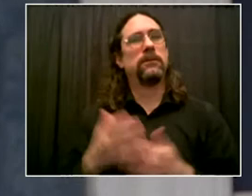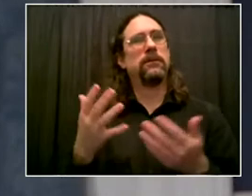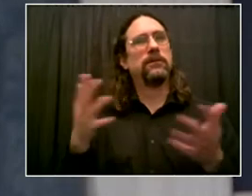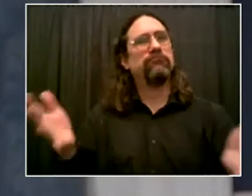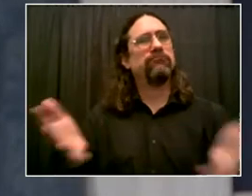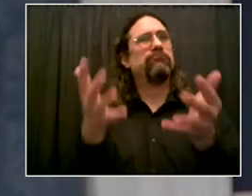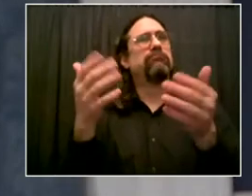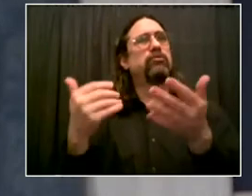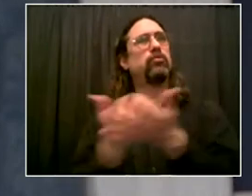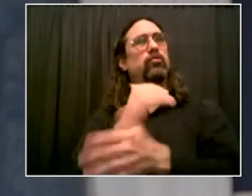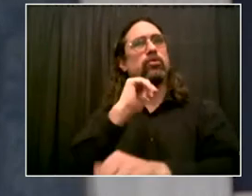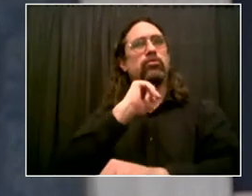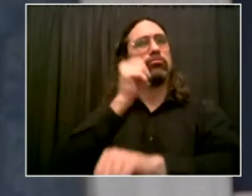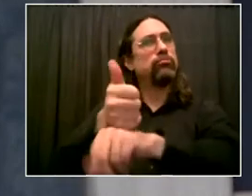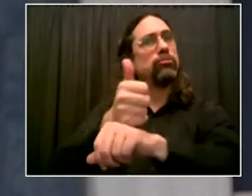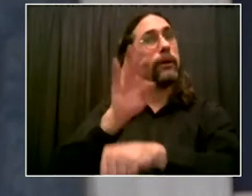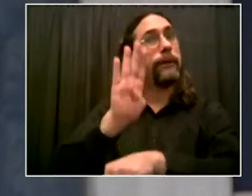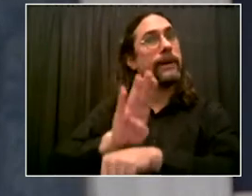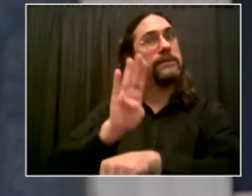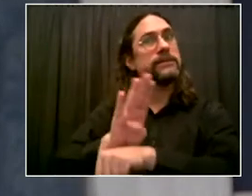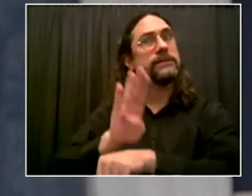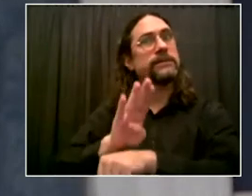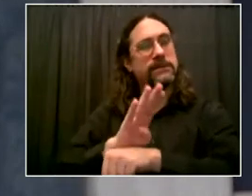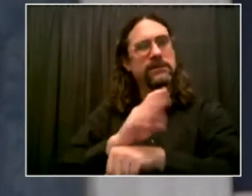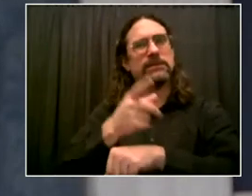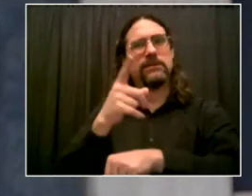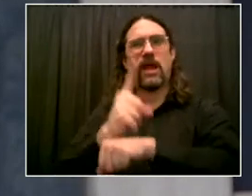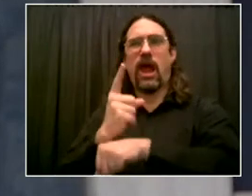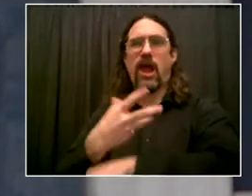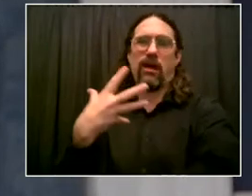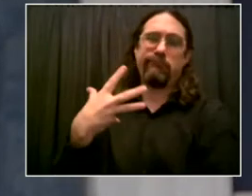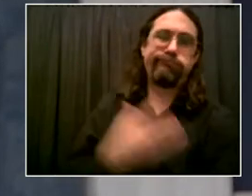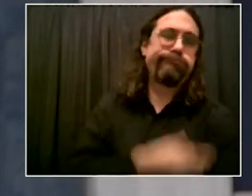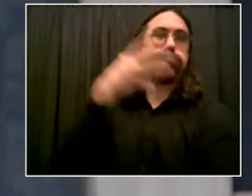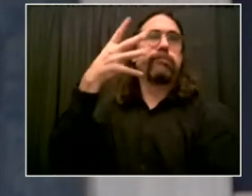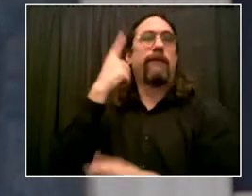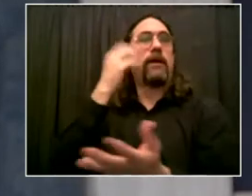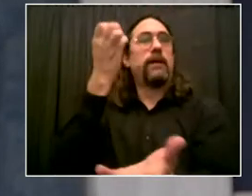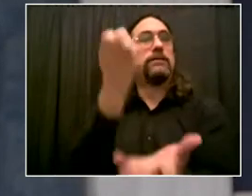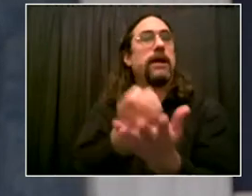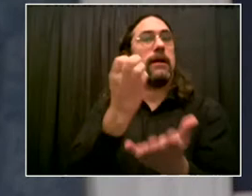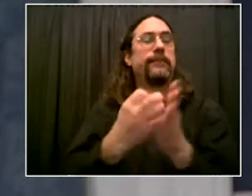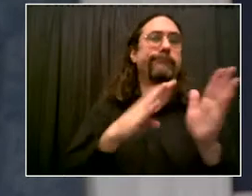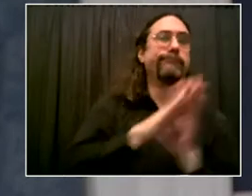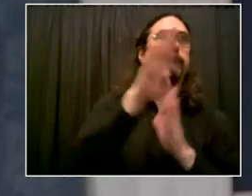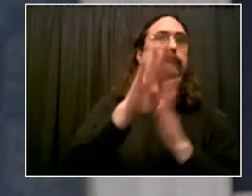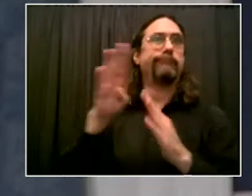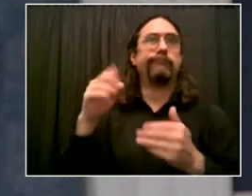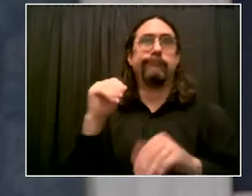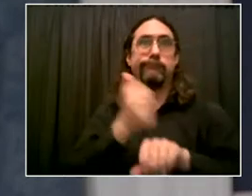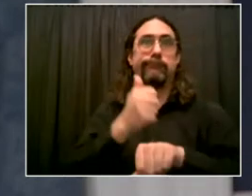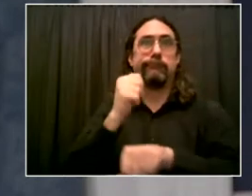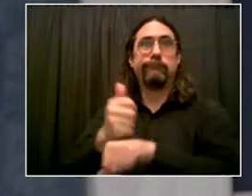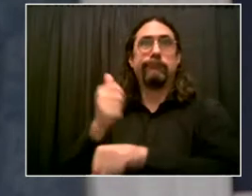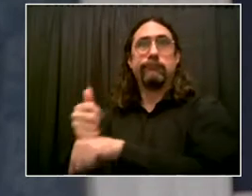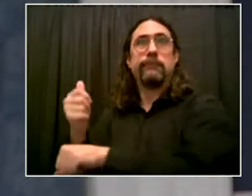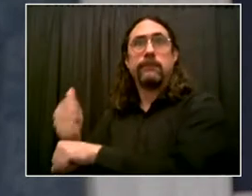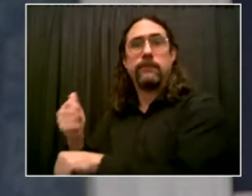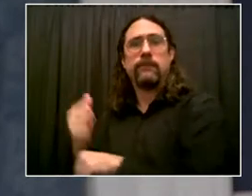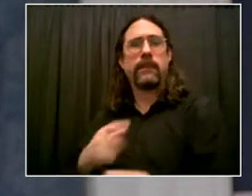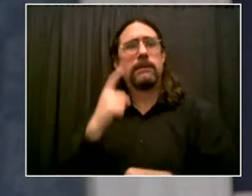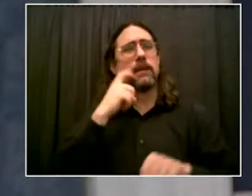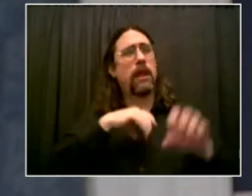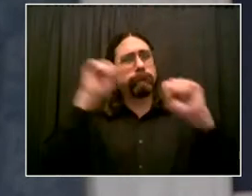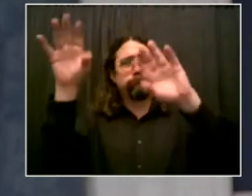public health capital of the world. And we're creating the pandemic health, sorry, the pandemic response institute,